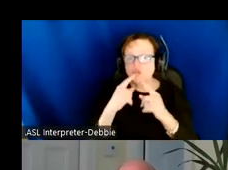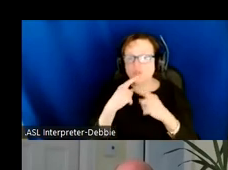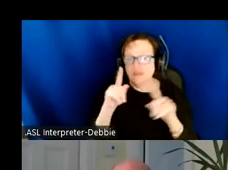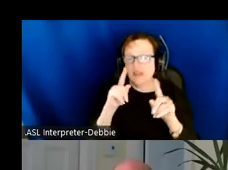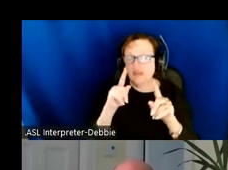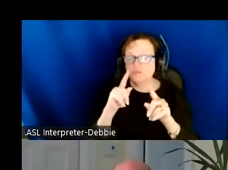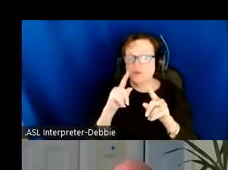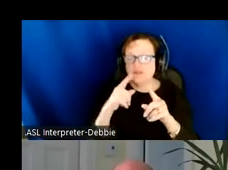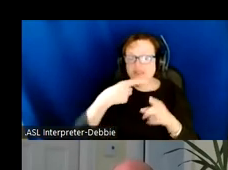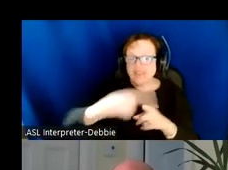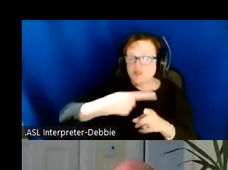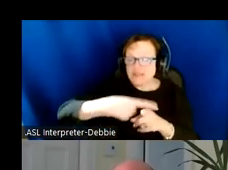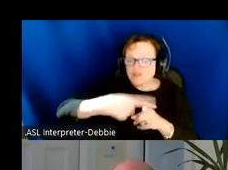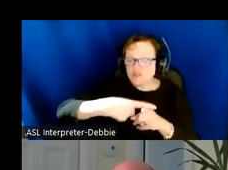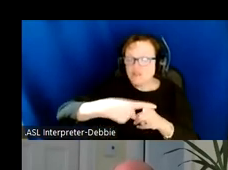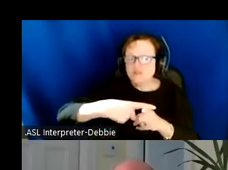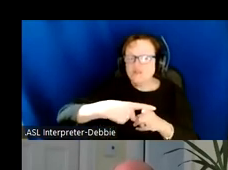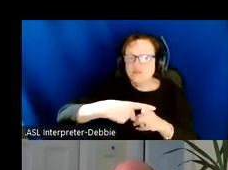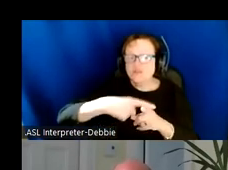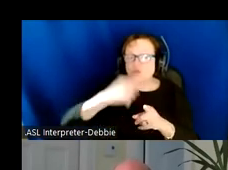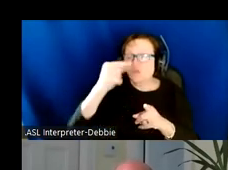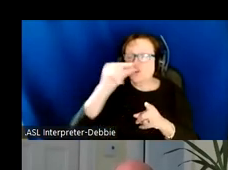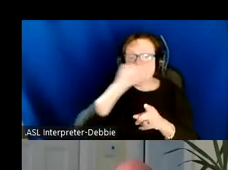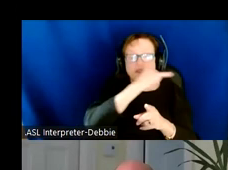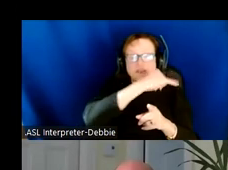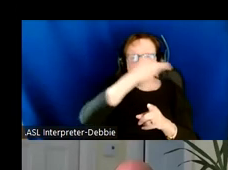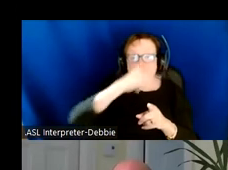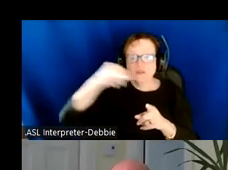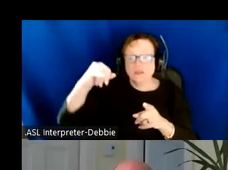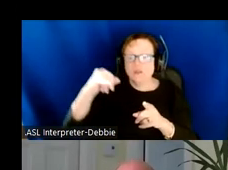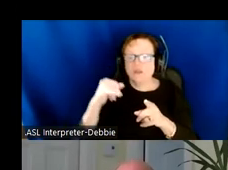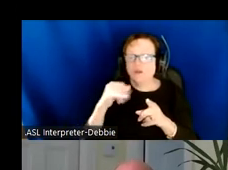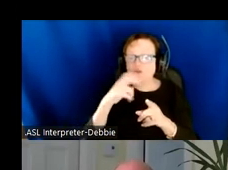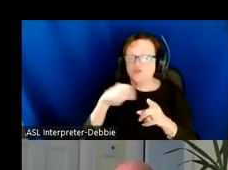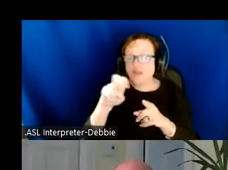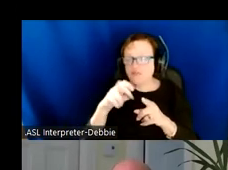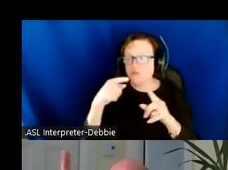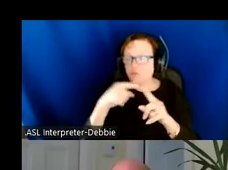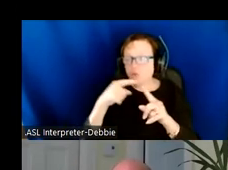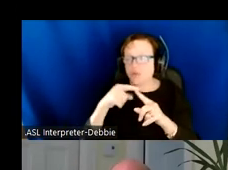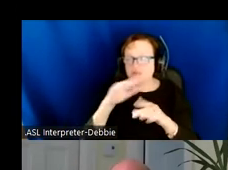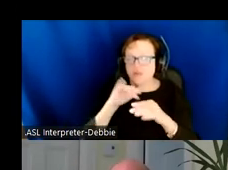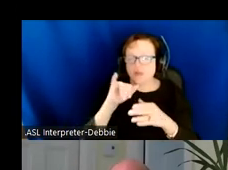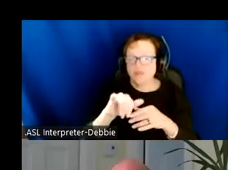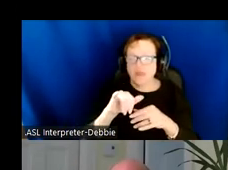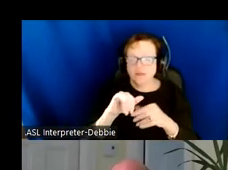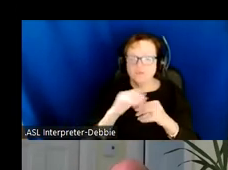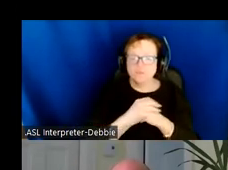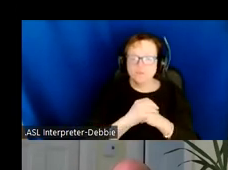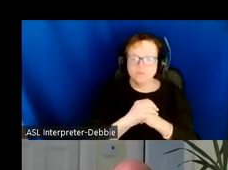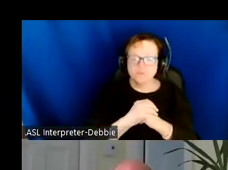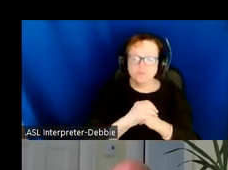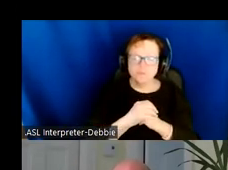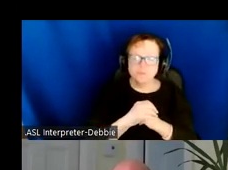intersection or what you call correspondence points along the TTC line until wrapping up at Finch.